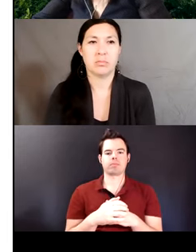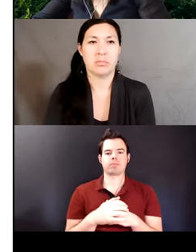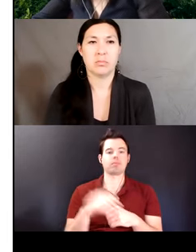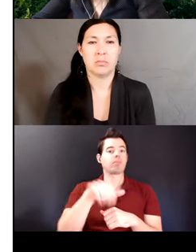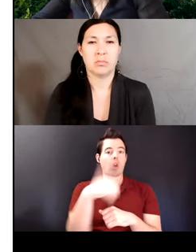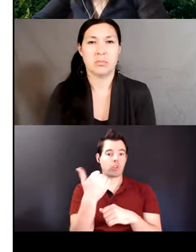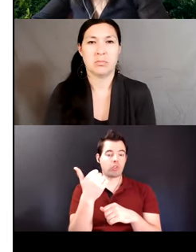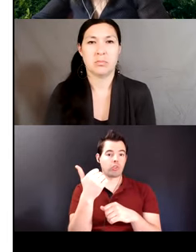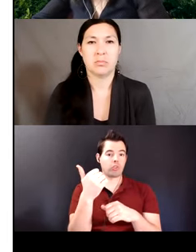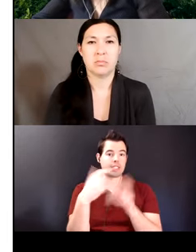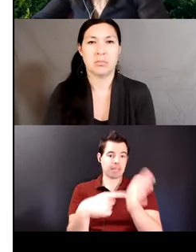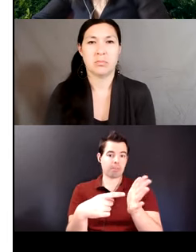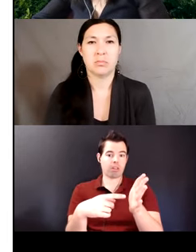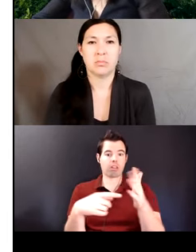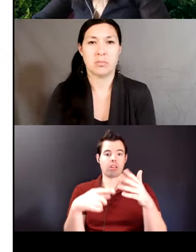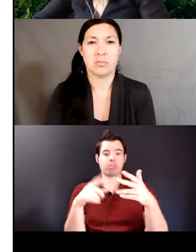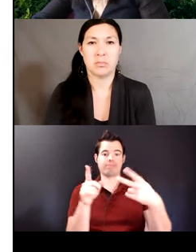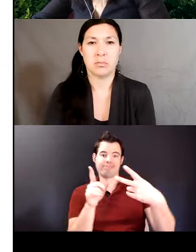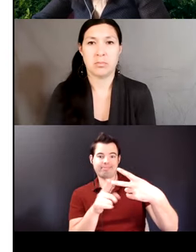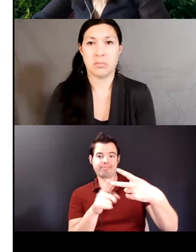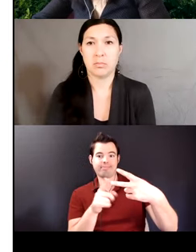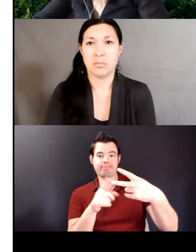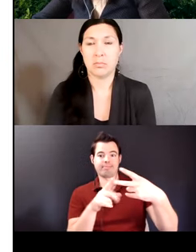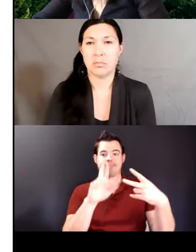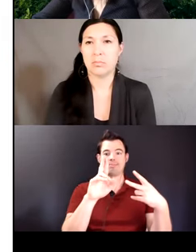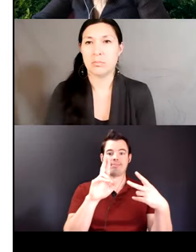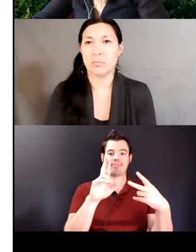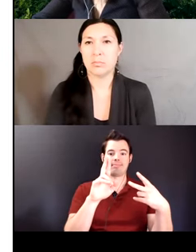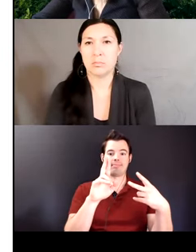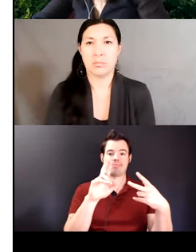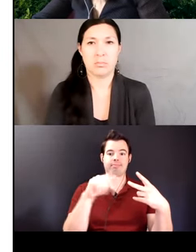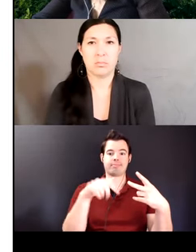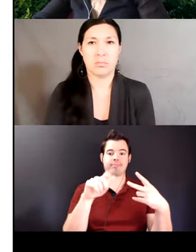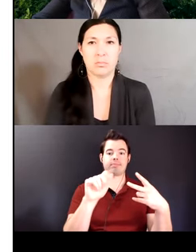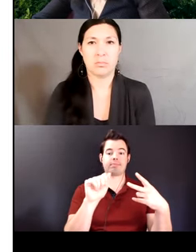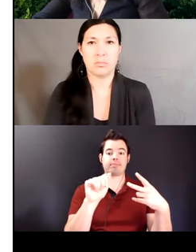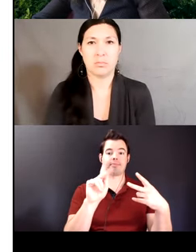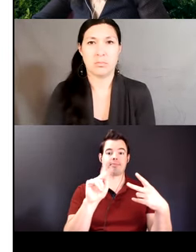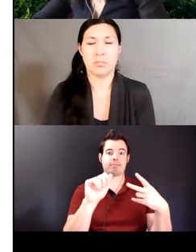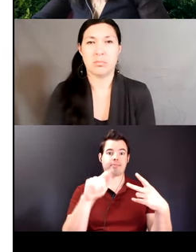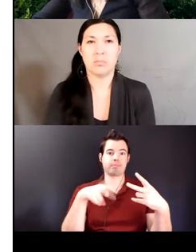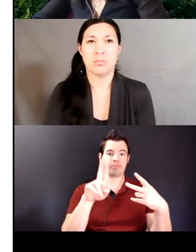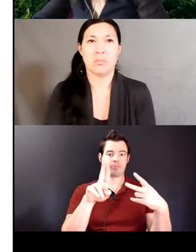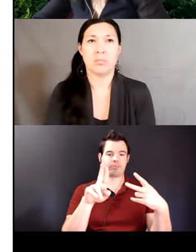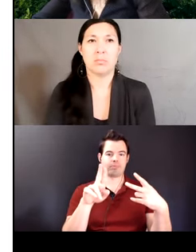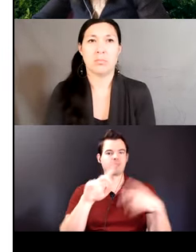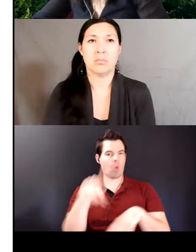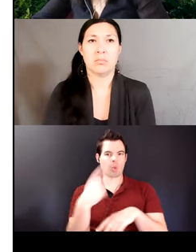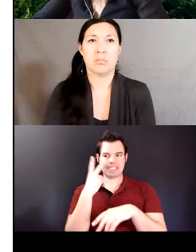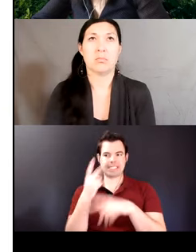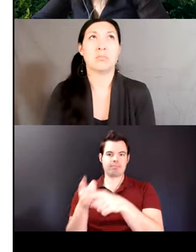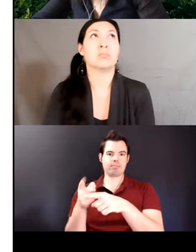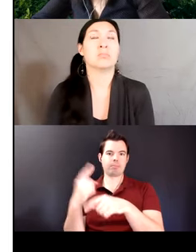a malefactive meaning in context this complex suffix is only observed for monolinguals and for